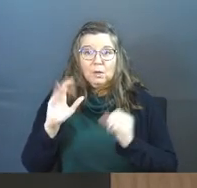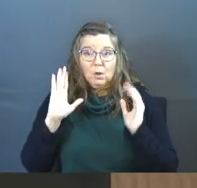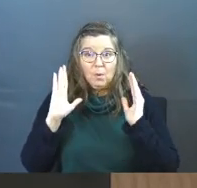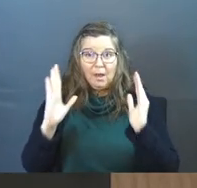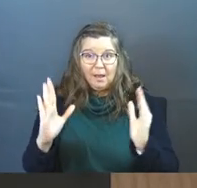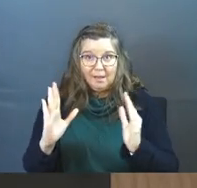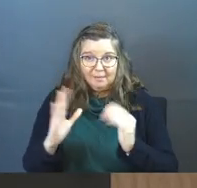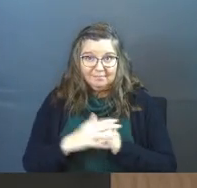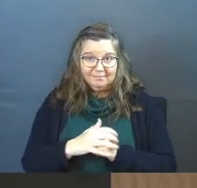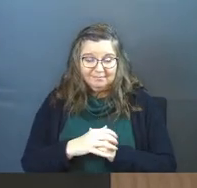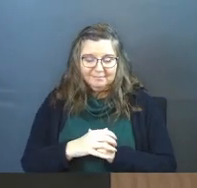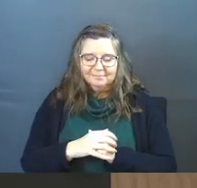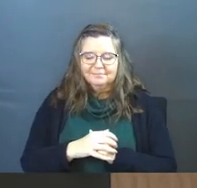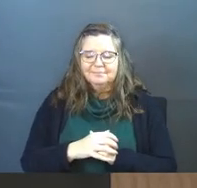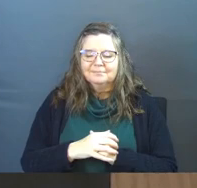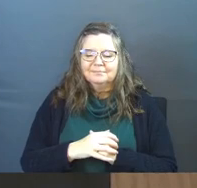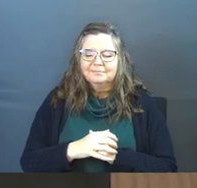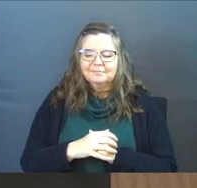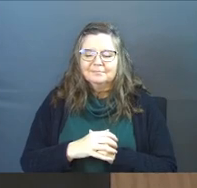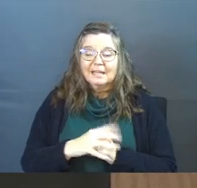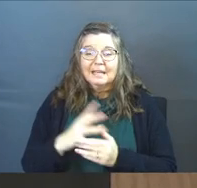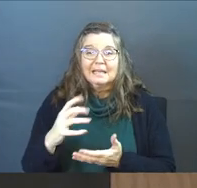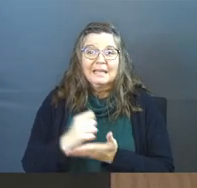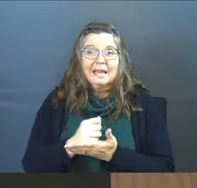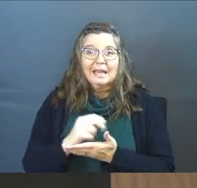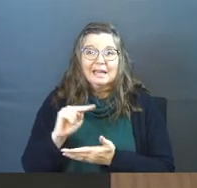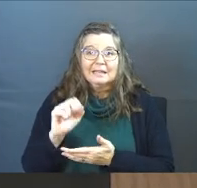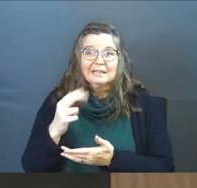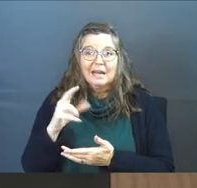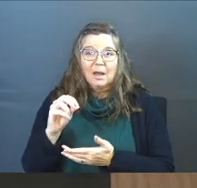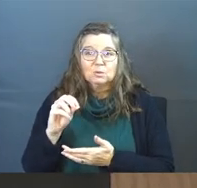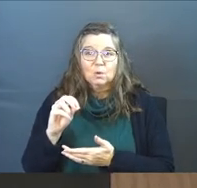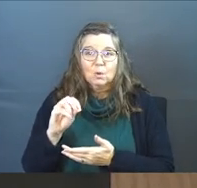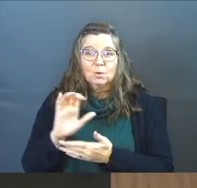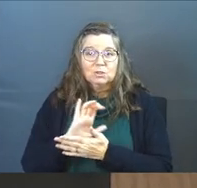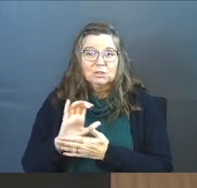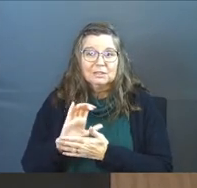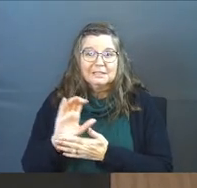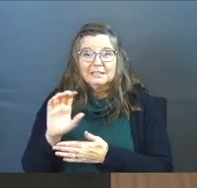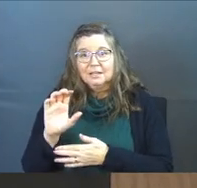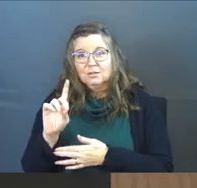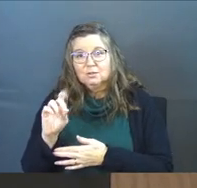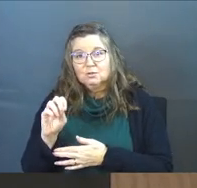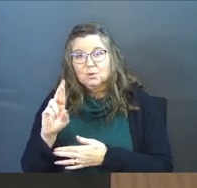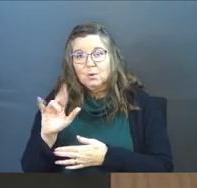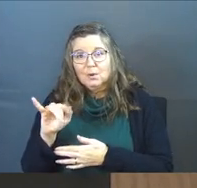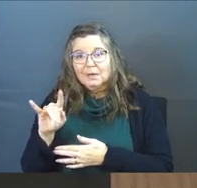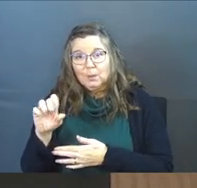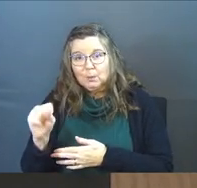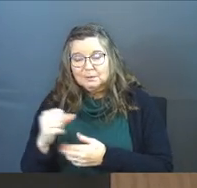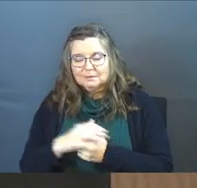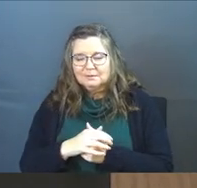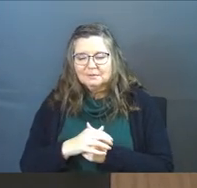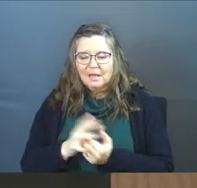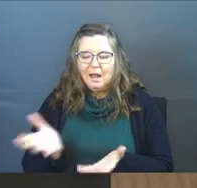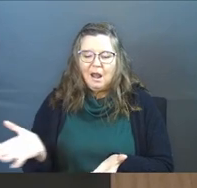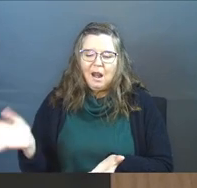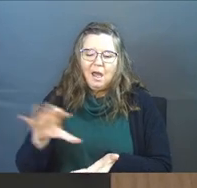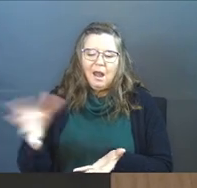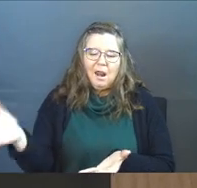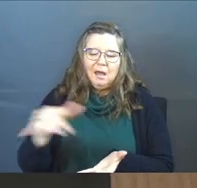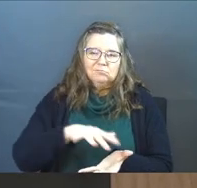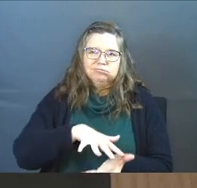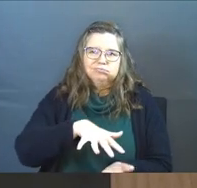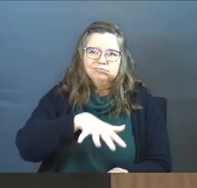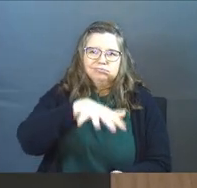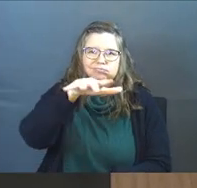getting nacho cheese Doritos. And I filled the cart with